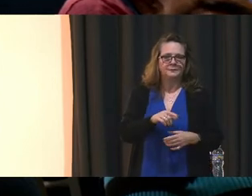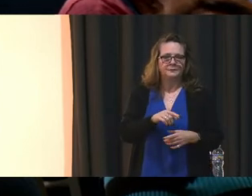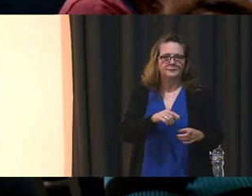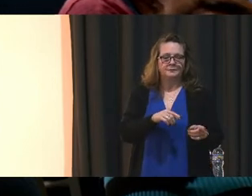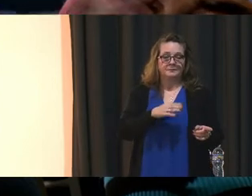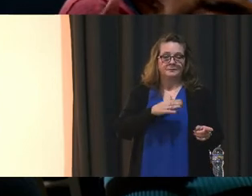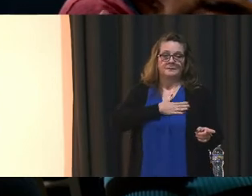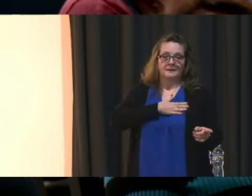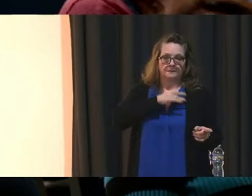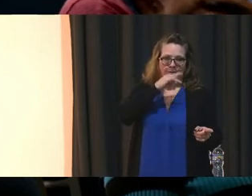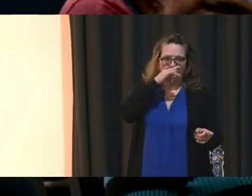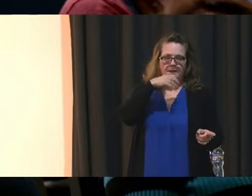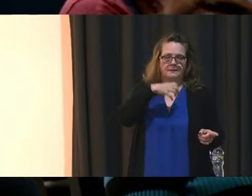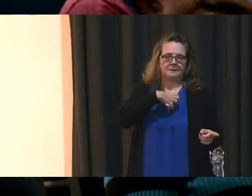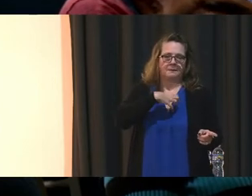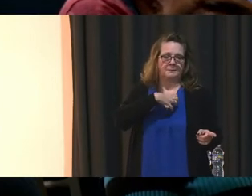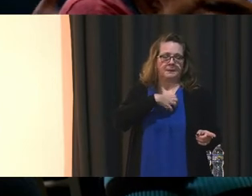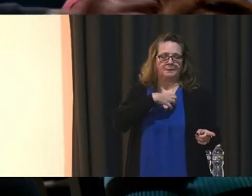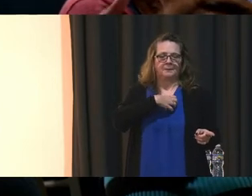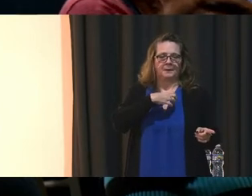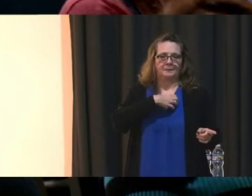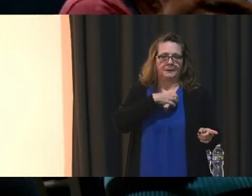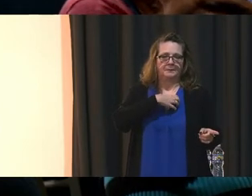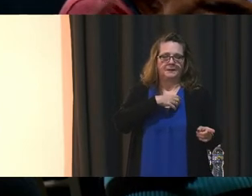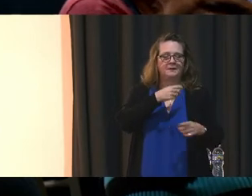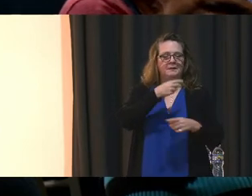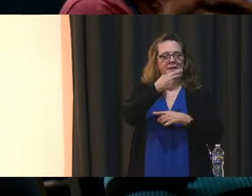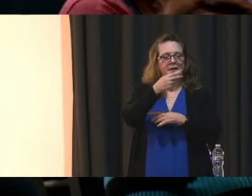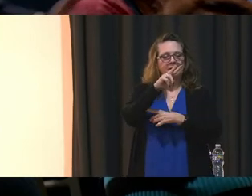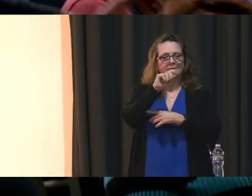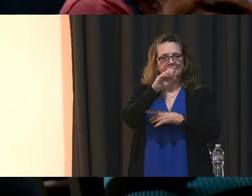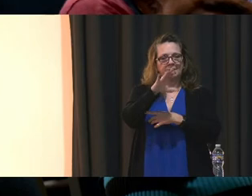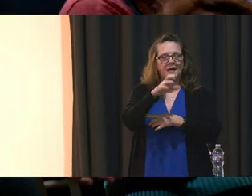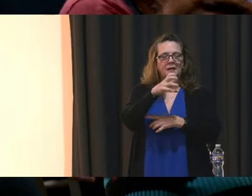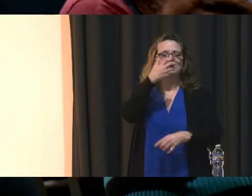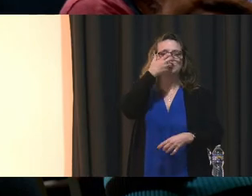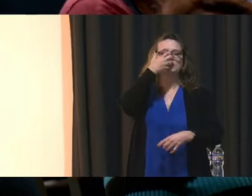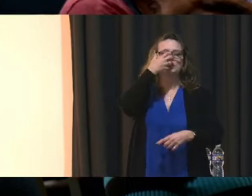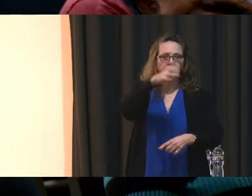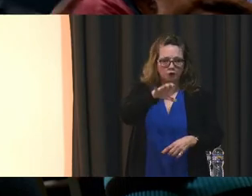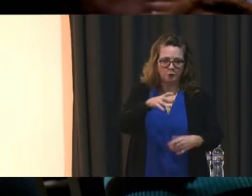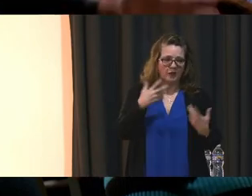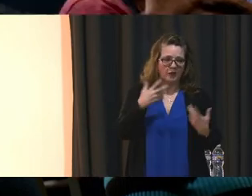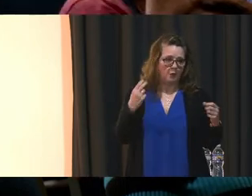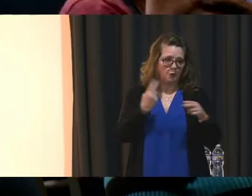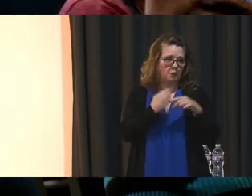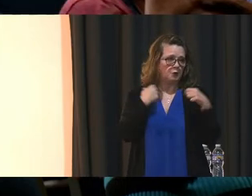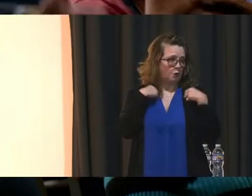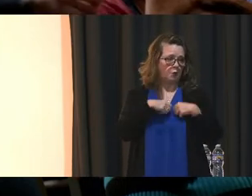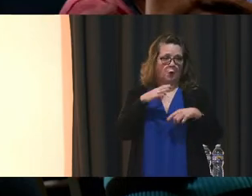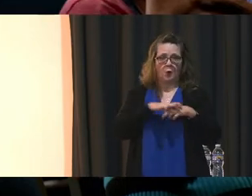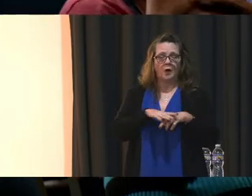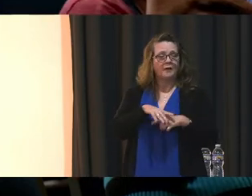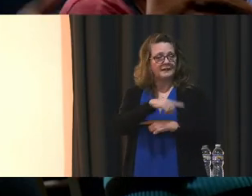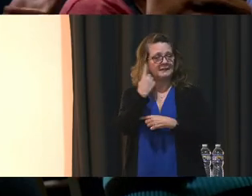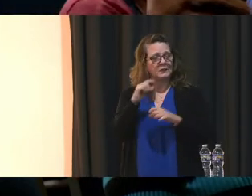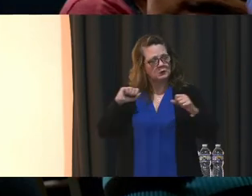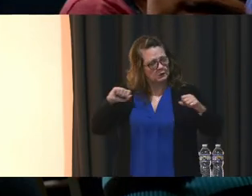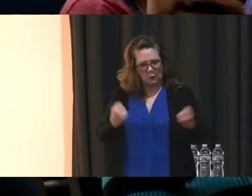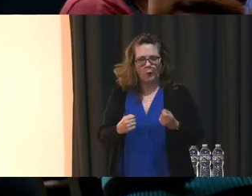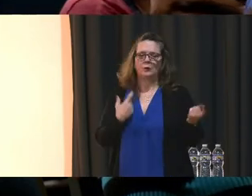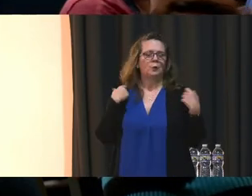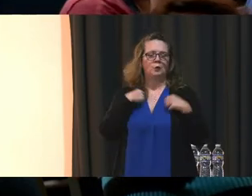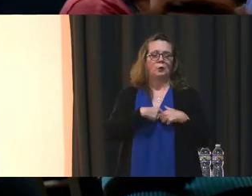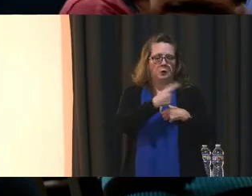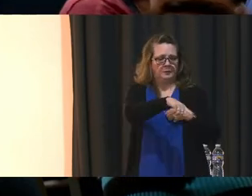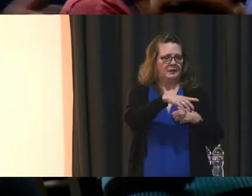My kids complain every day about the HVAC being too hot. They don't even want to wear their coats on the coldest day of winter because it's so hot in the school.